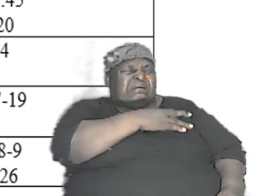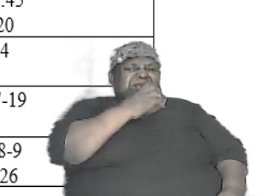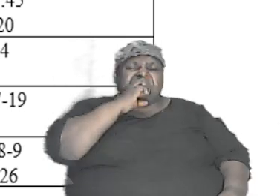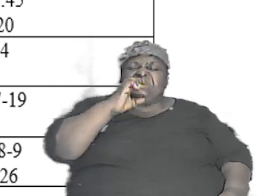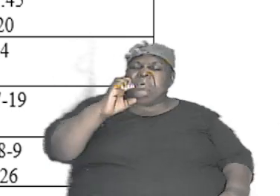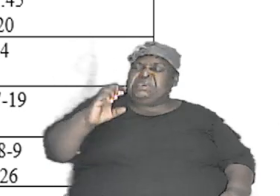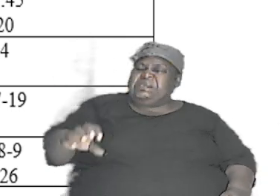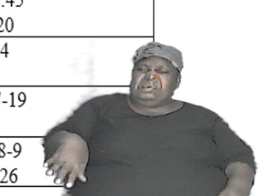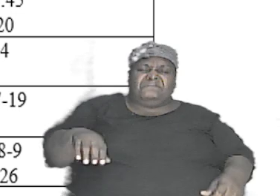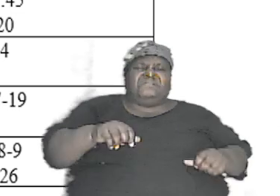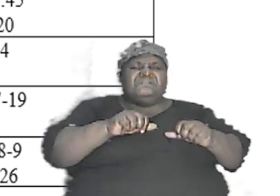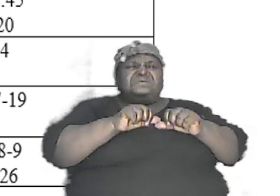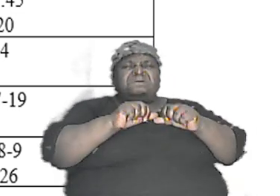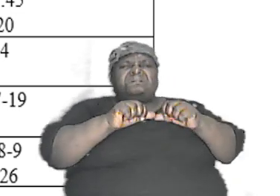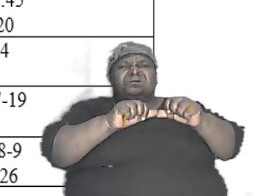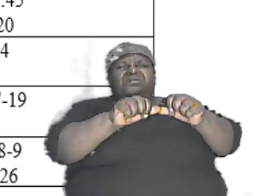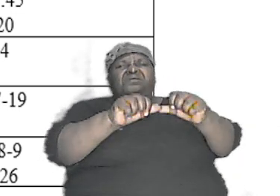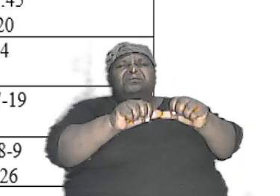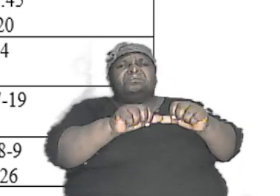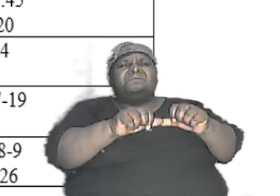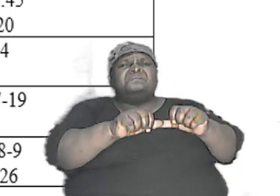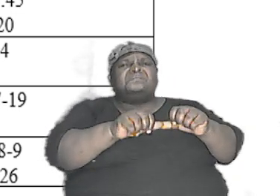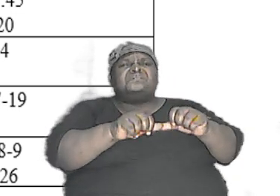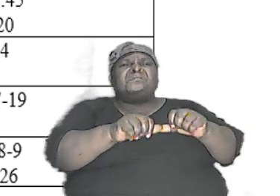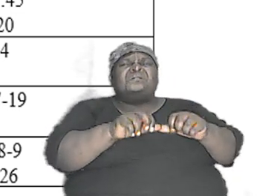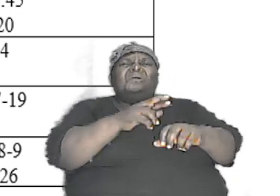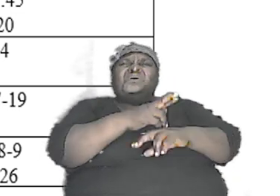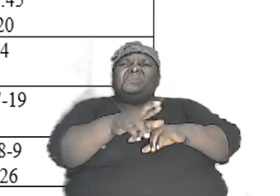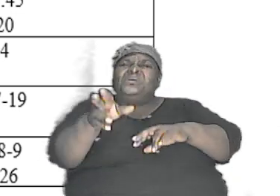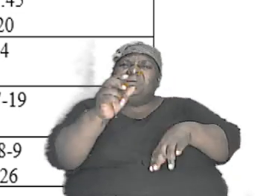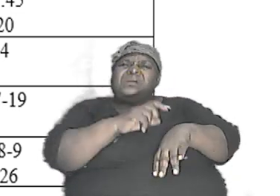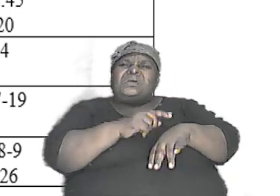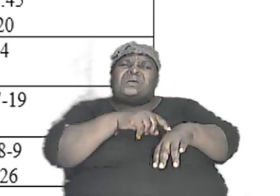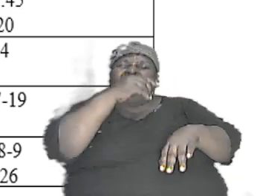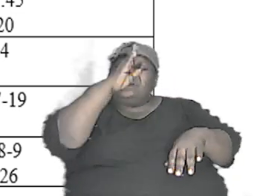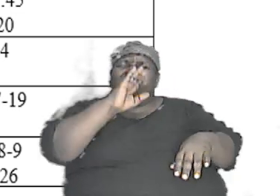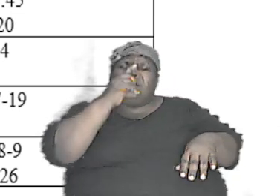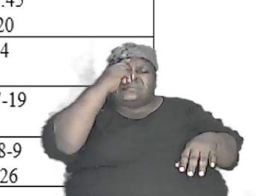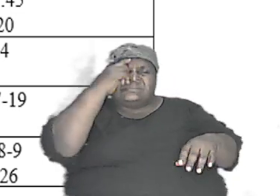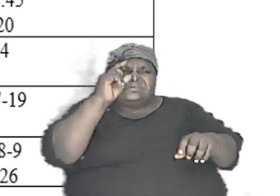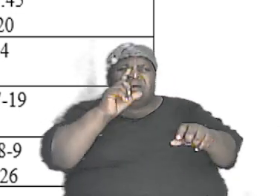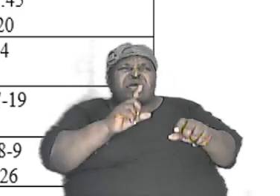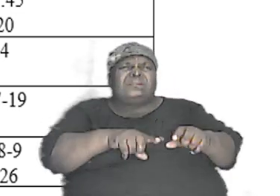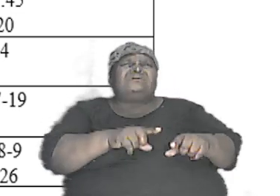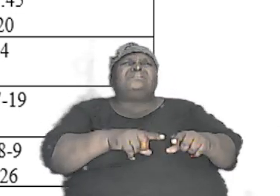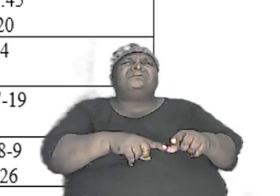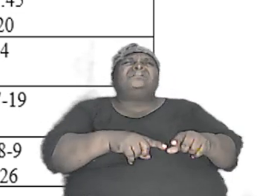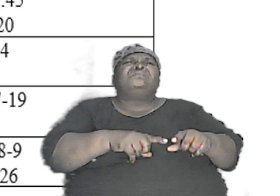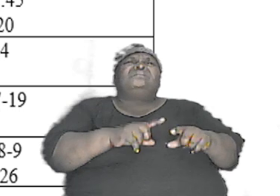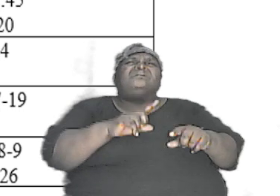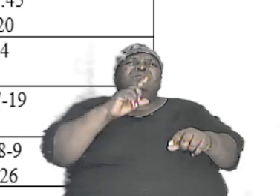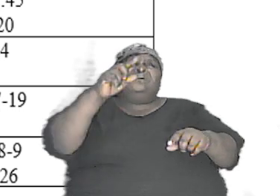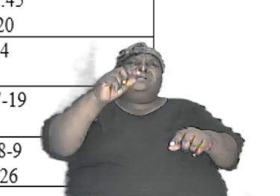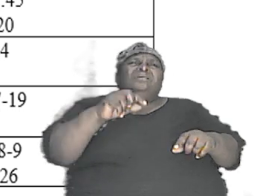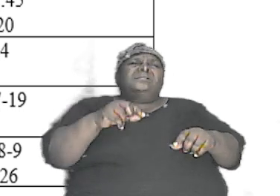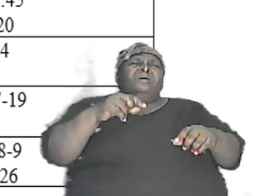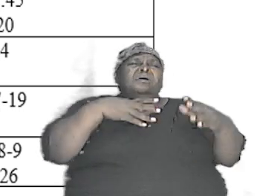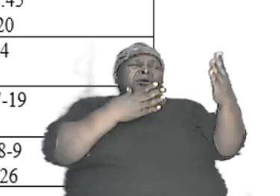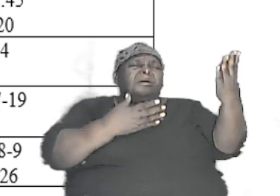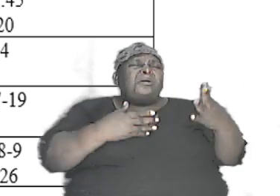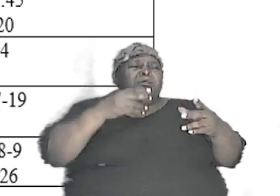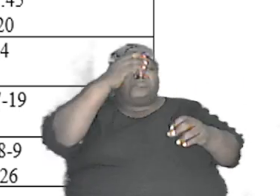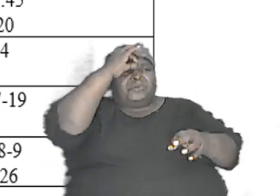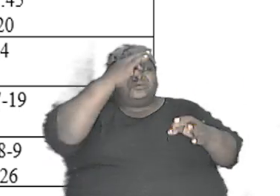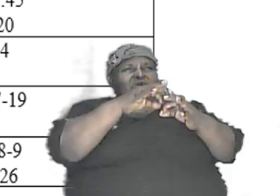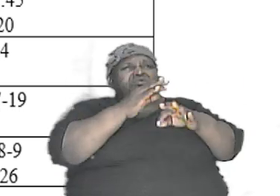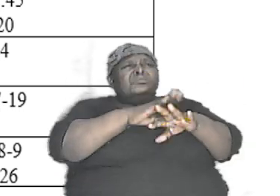continually we have gone through that and it reached the point where God decided that he was going to bring judgment upon the